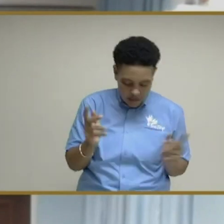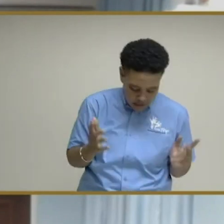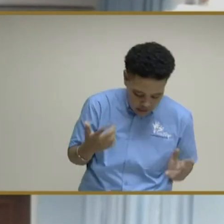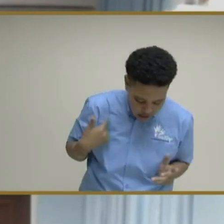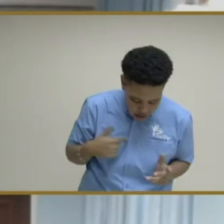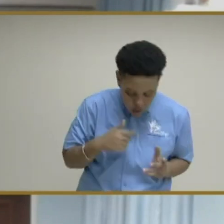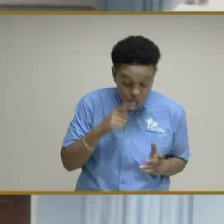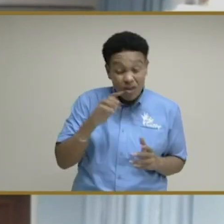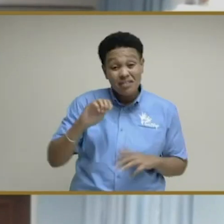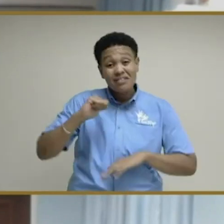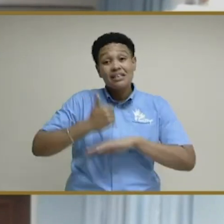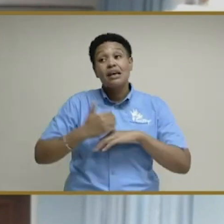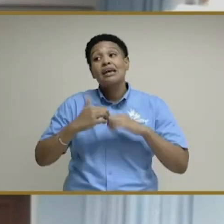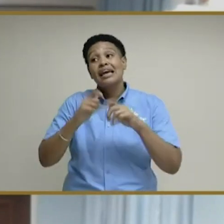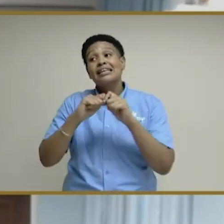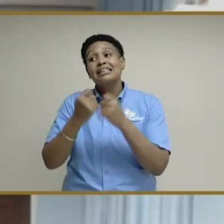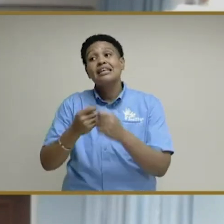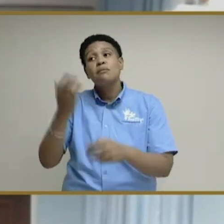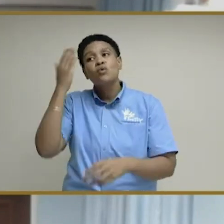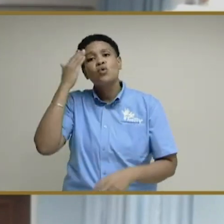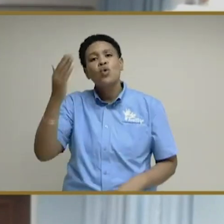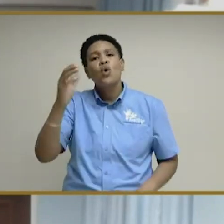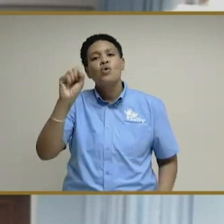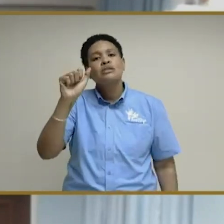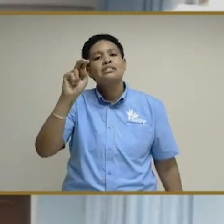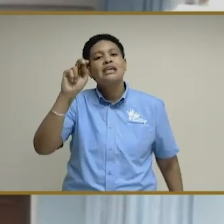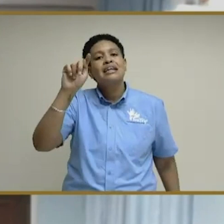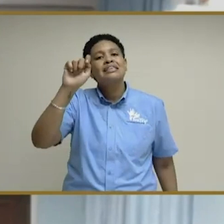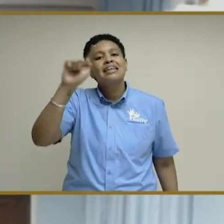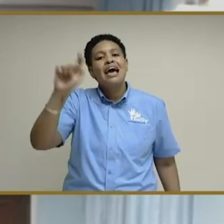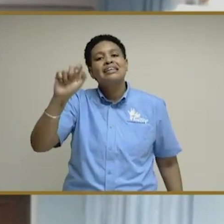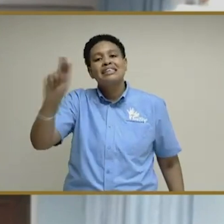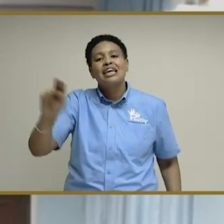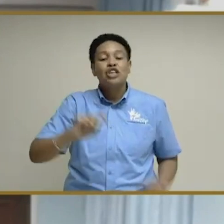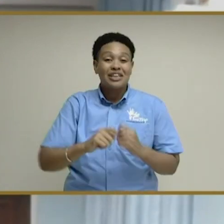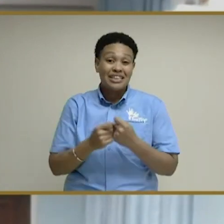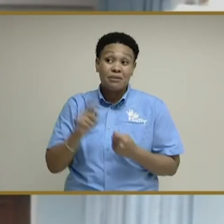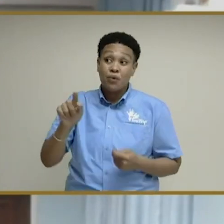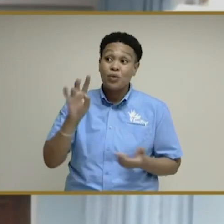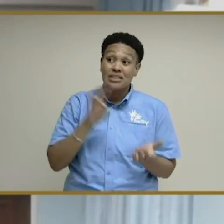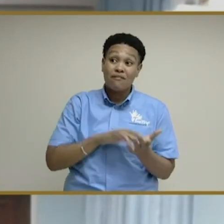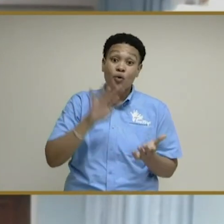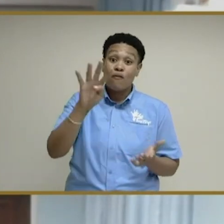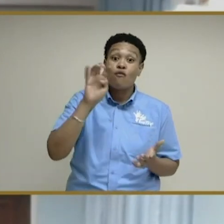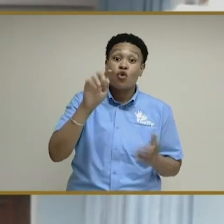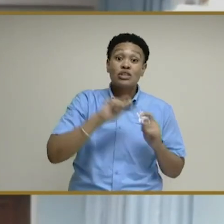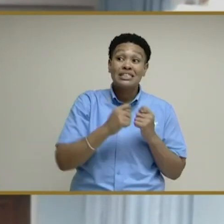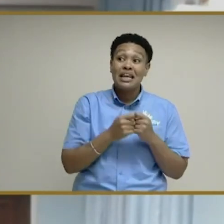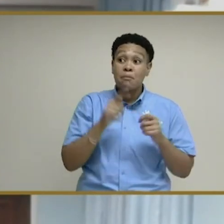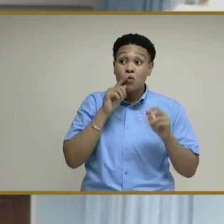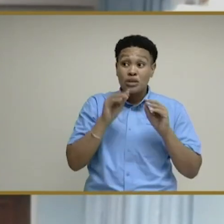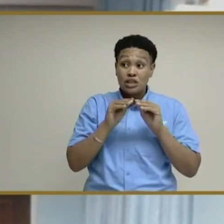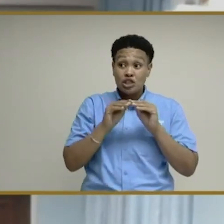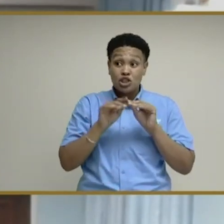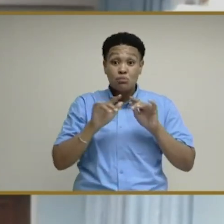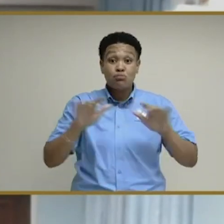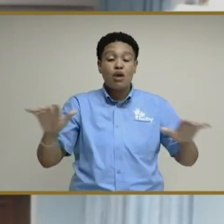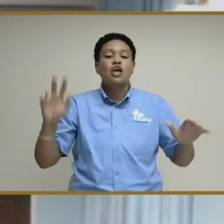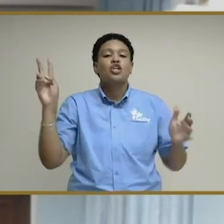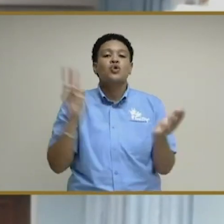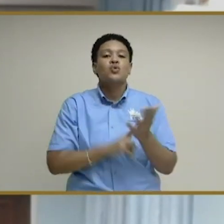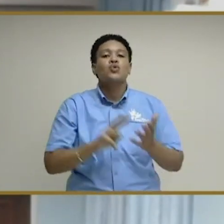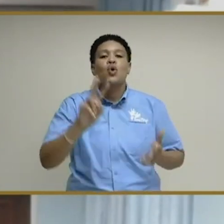And we have put them into our team known as the Sanitization Team. Those 7,400 persons will spread across the 2